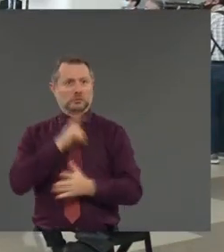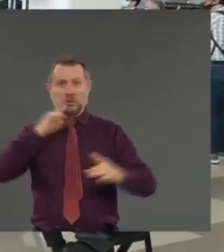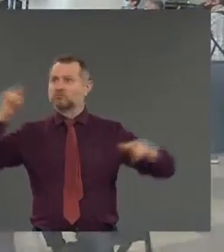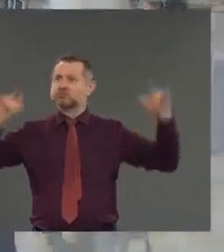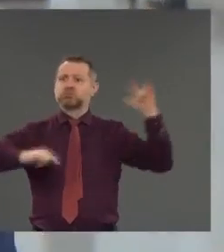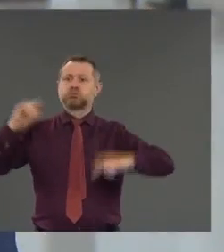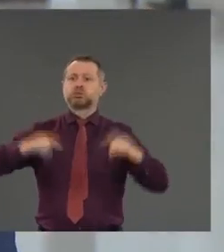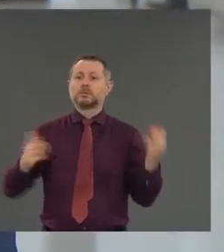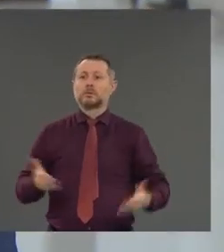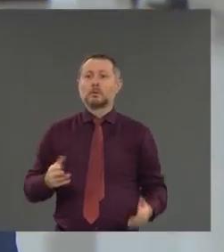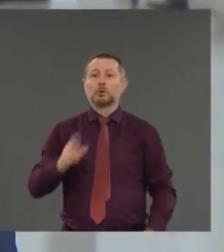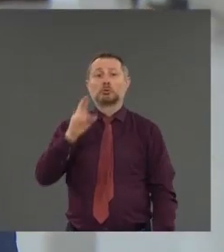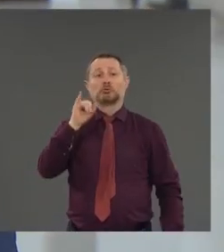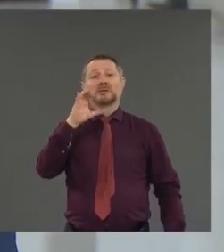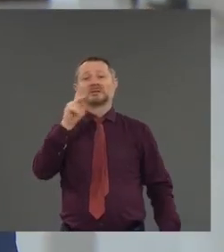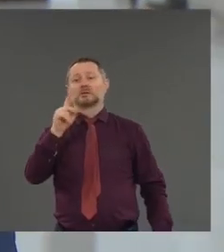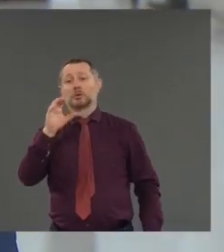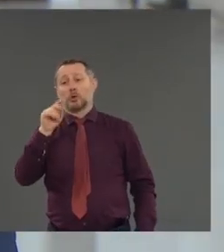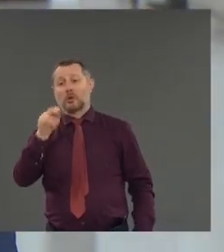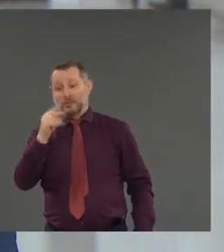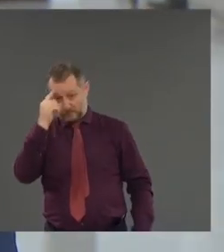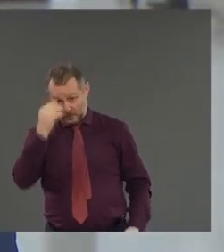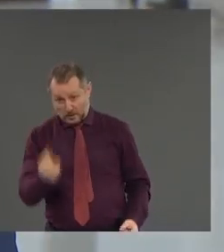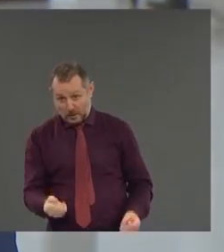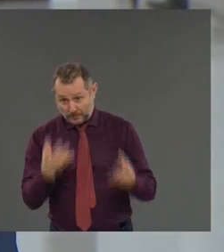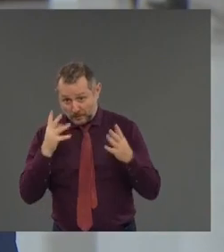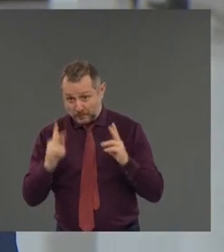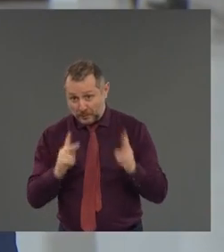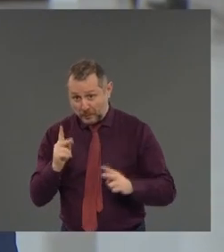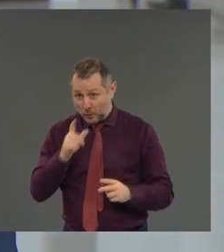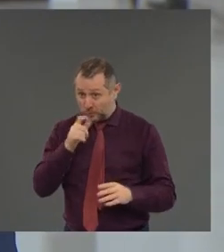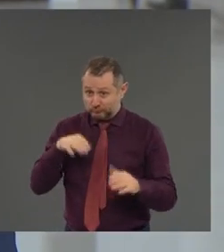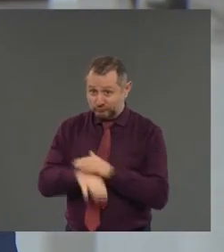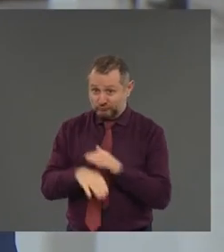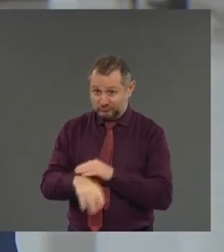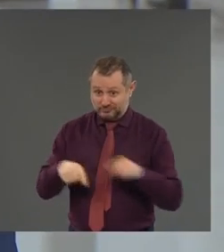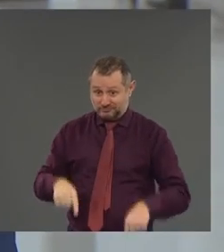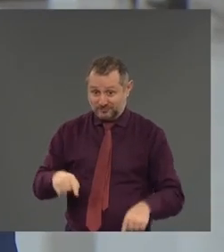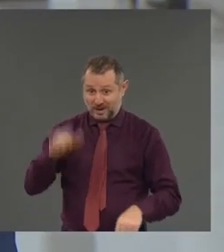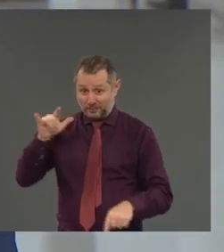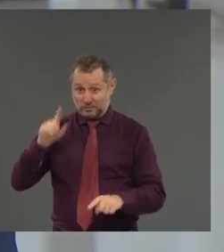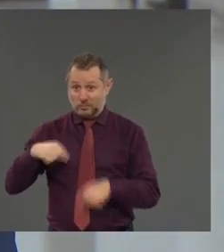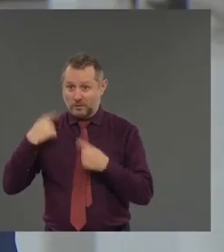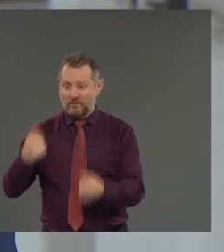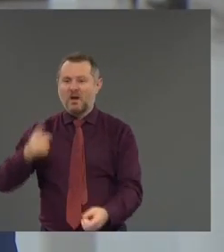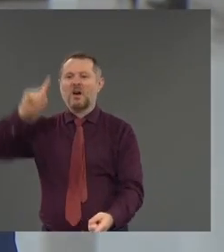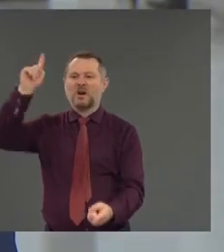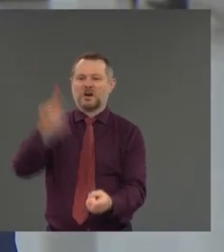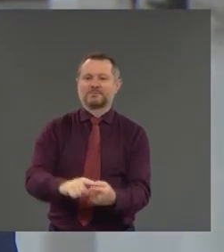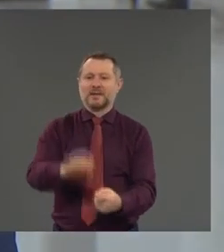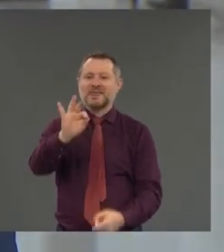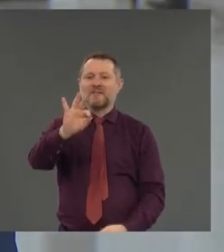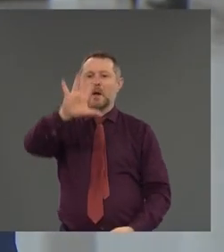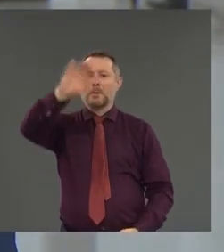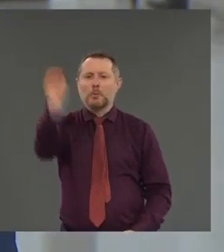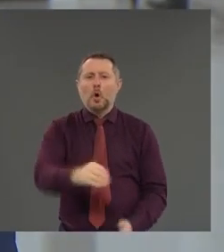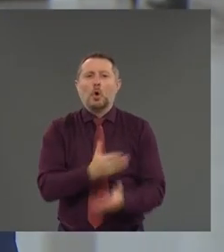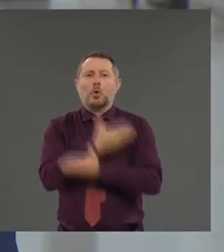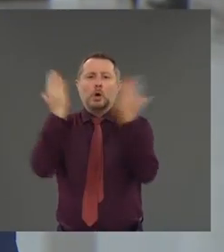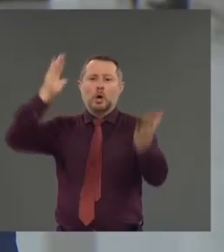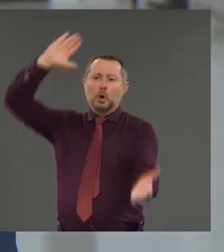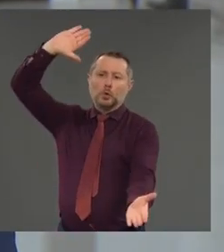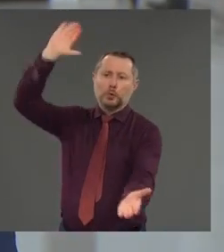passenger volume at all of our airports, uh, has been down more than 95 percent. At LaGuardia, at one point, it was down 97